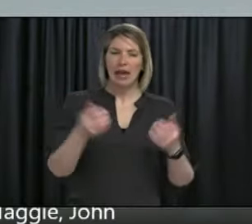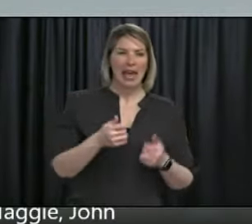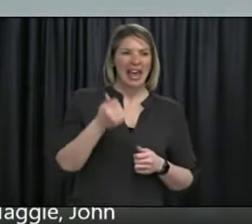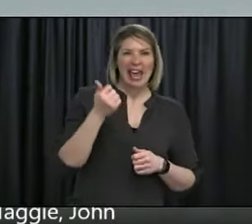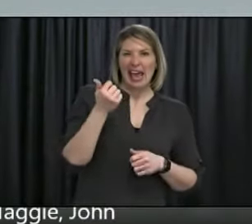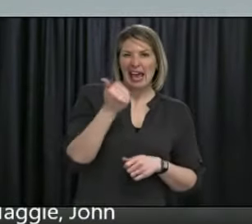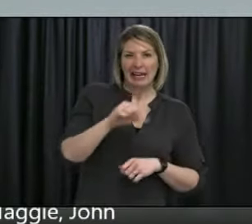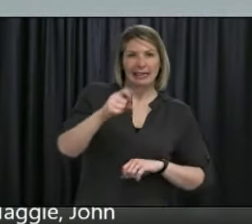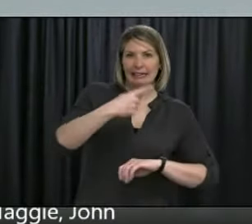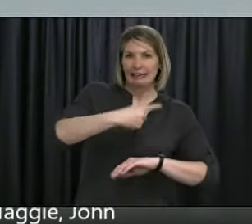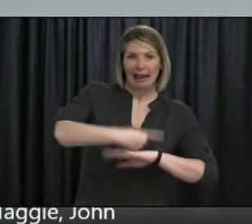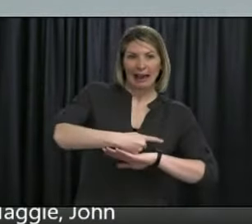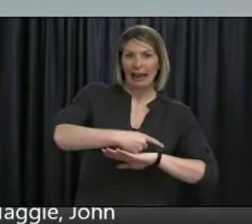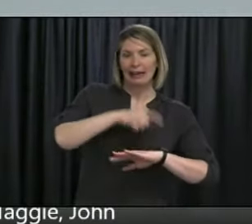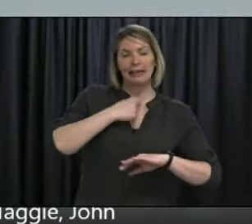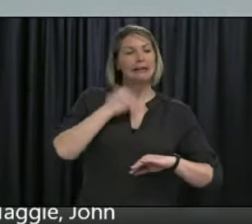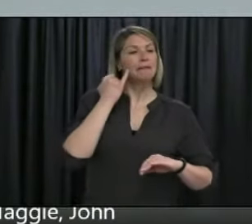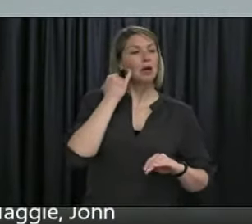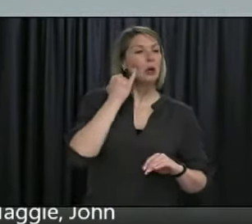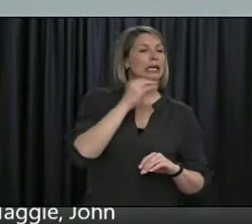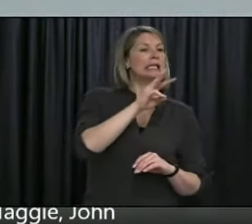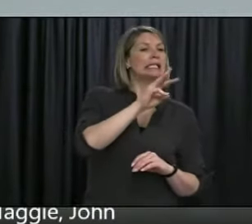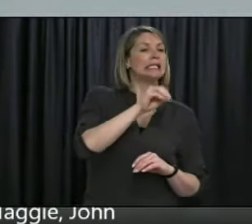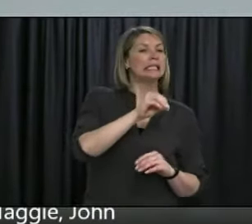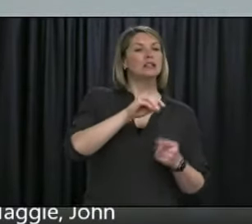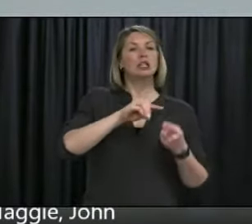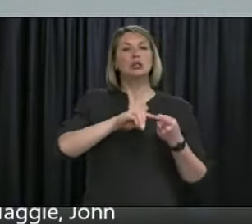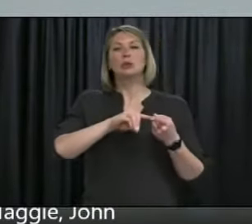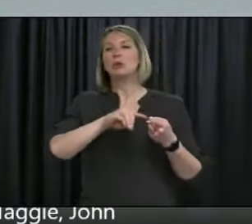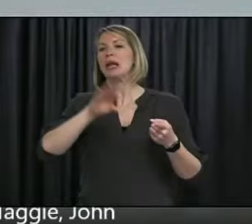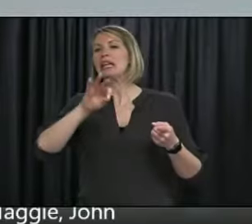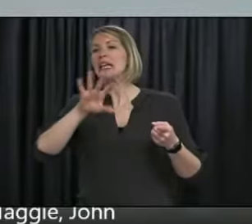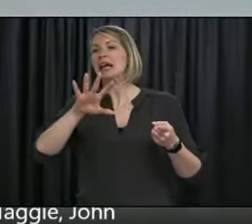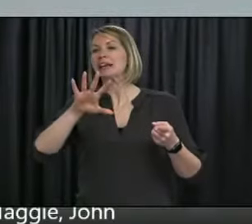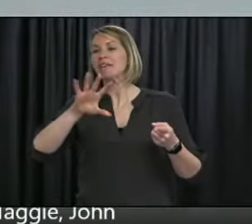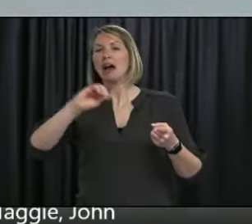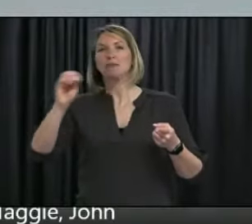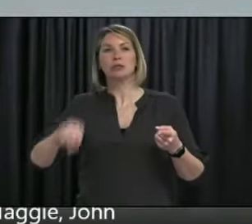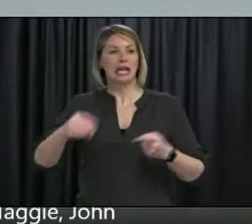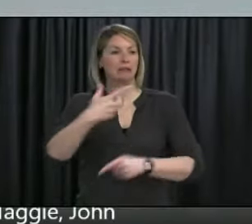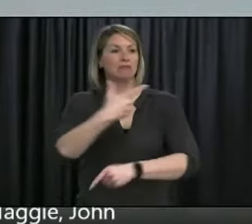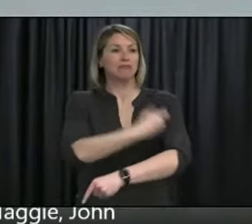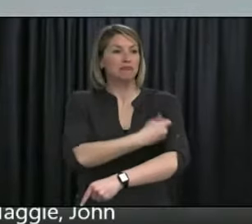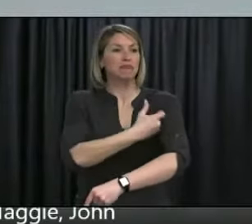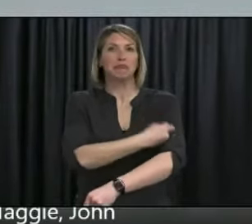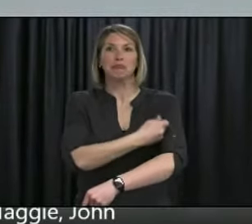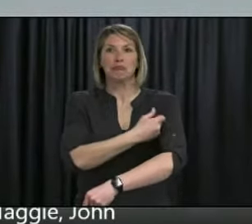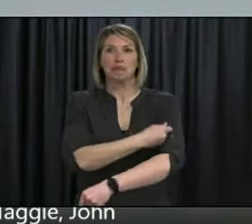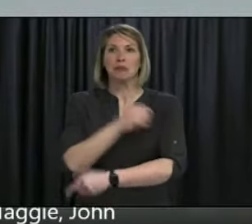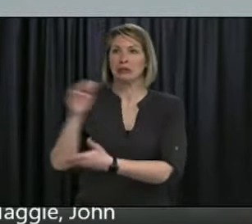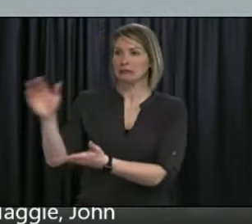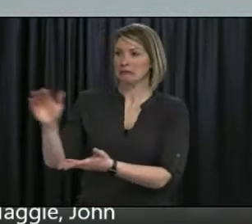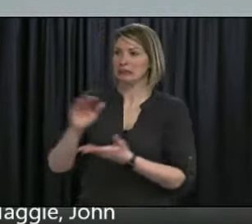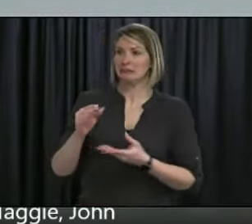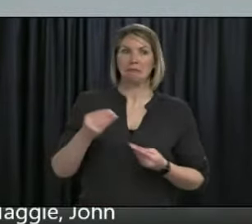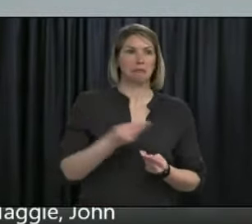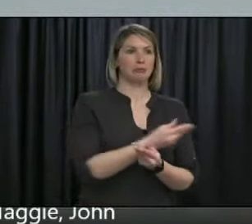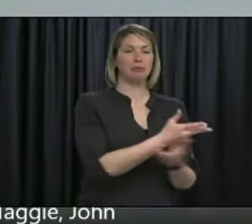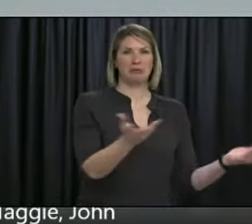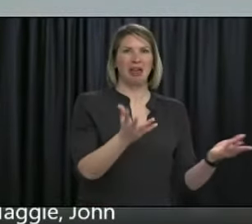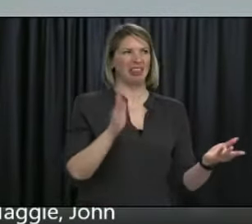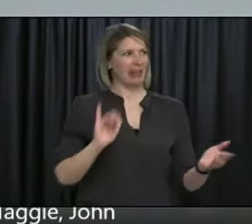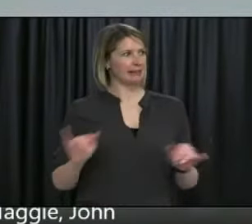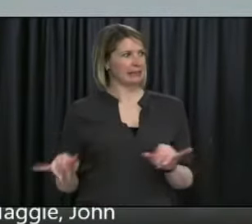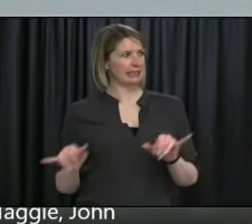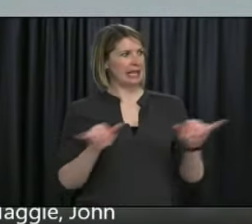between 60 and 95 percent. Uh, and that is not at all outside what you see in other jurisdictions.